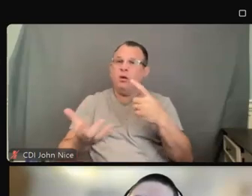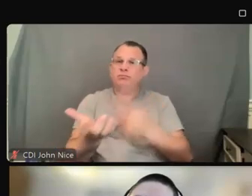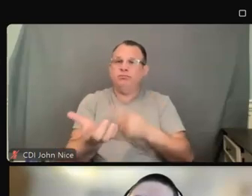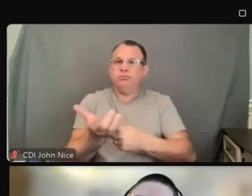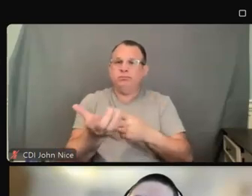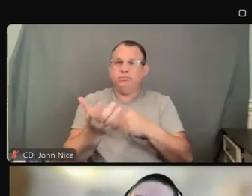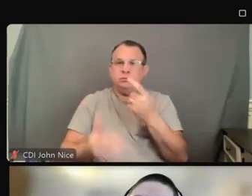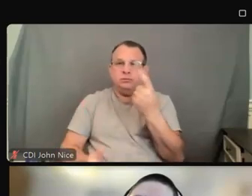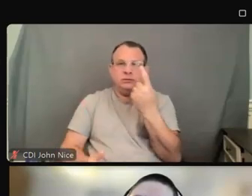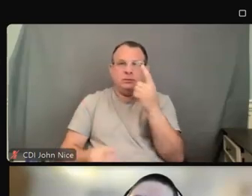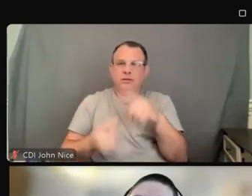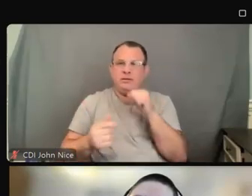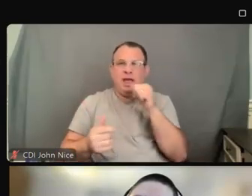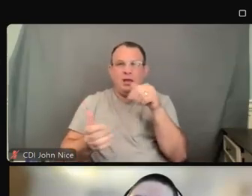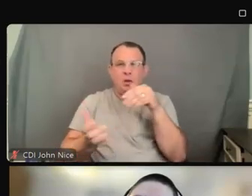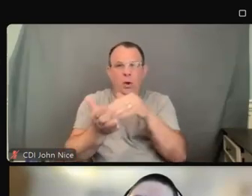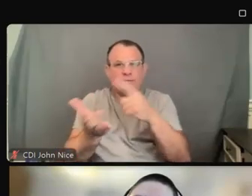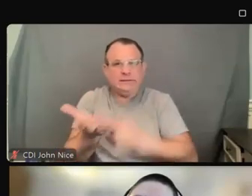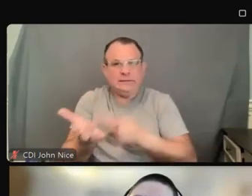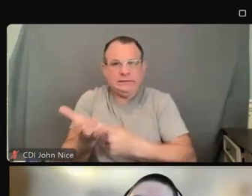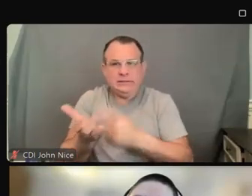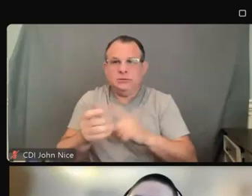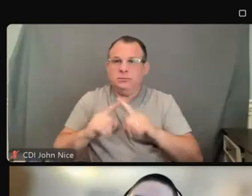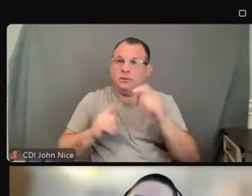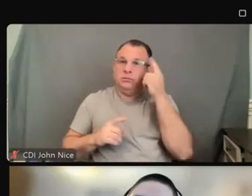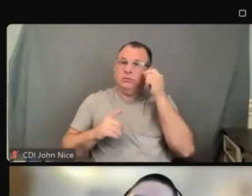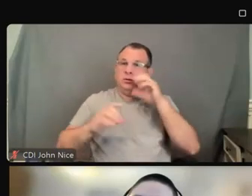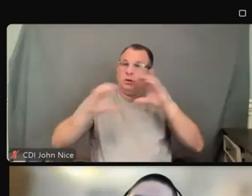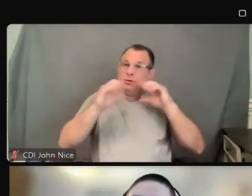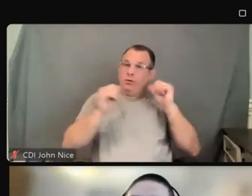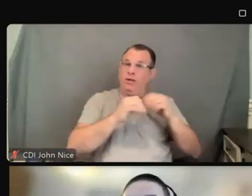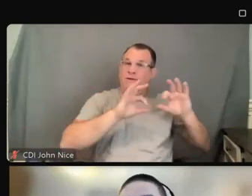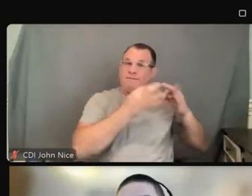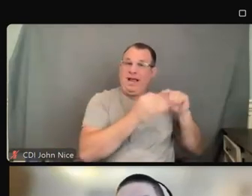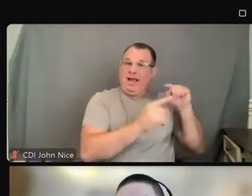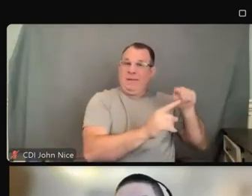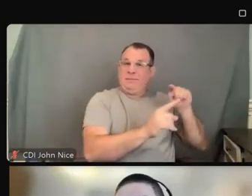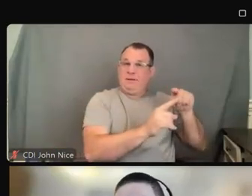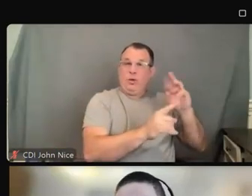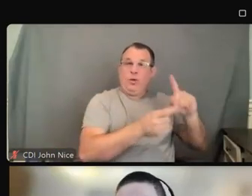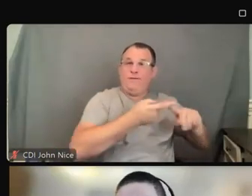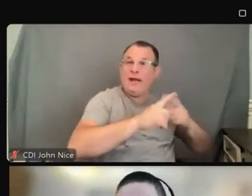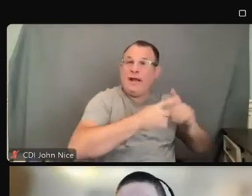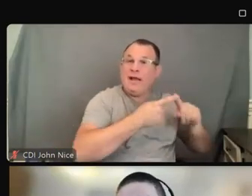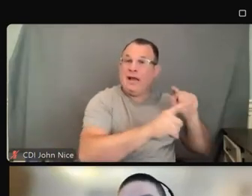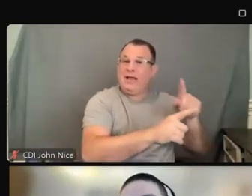but it's the category of communication with family members or companions who are deaf or hard of hearing.